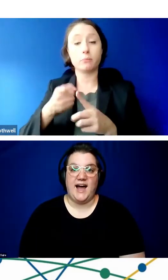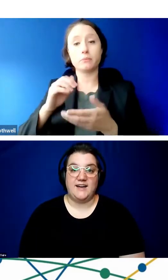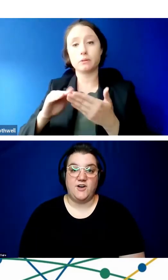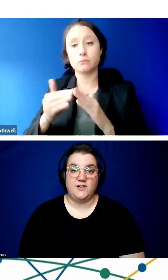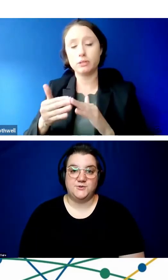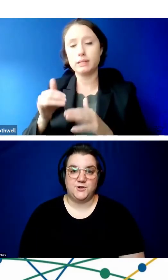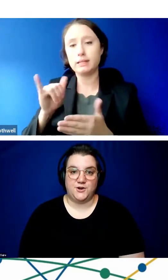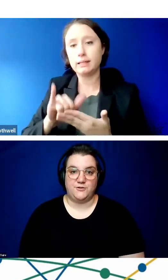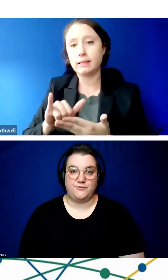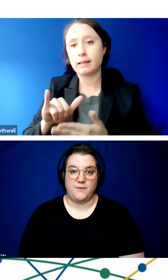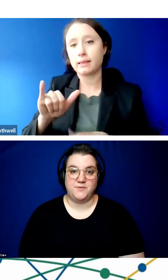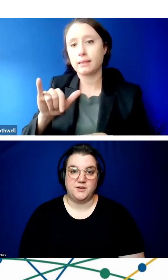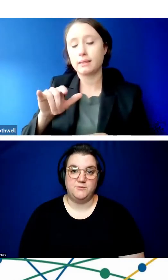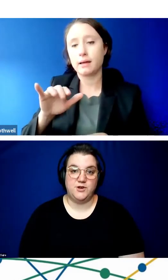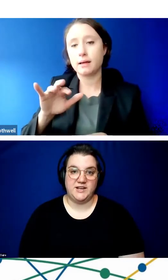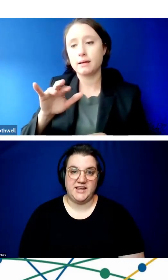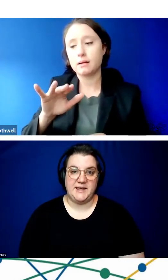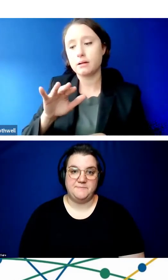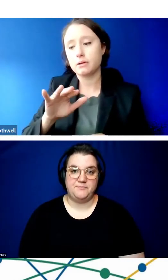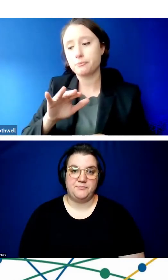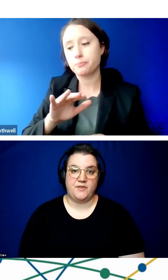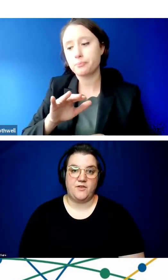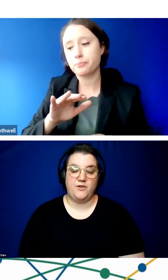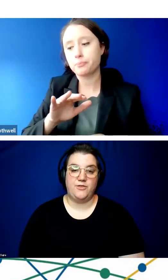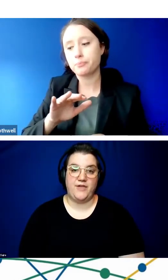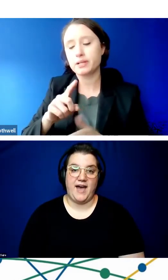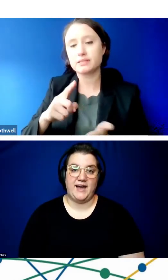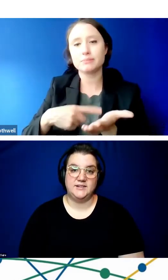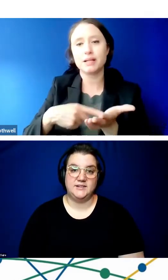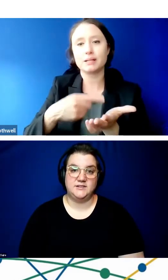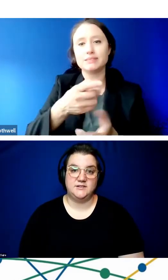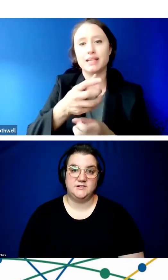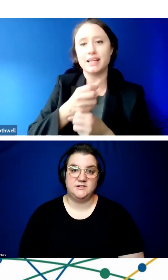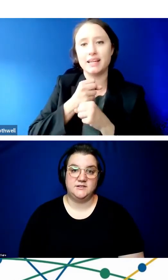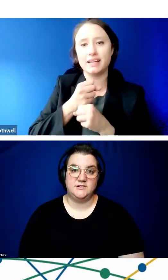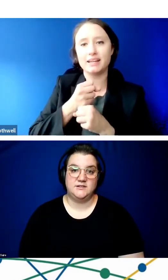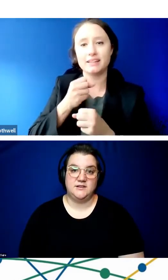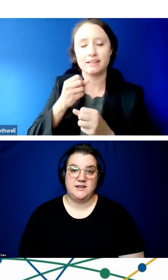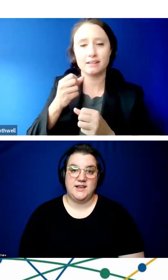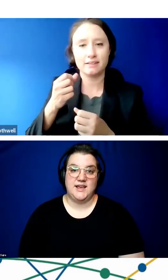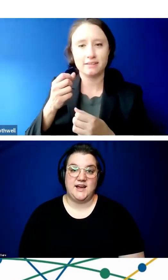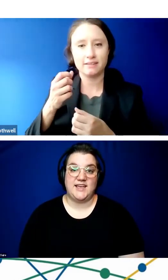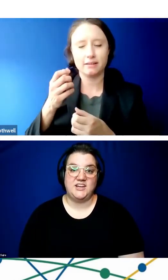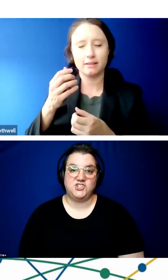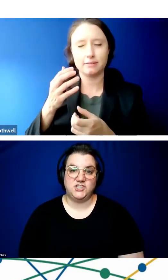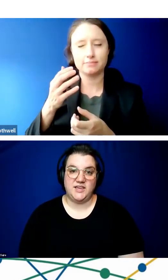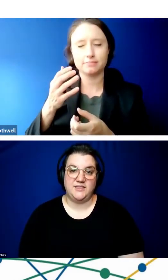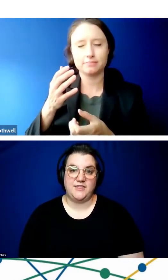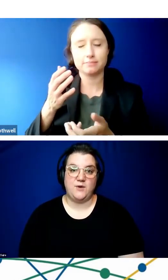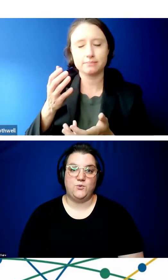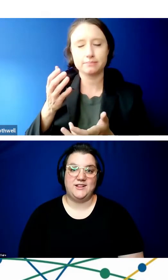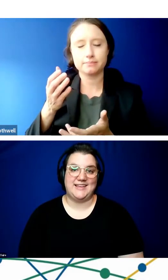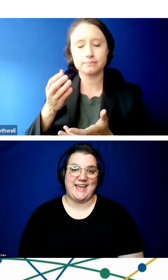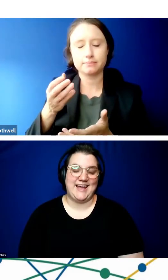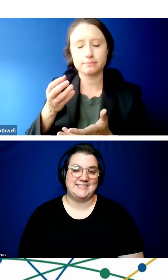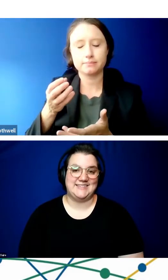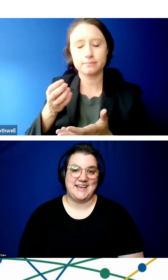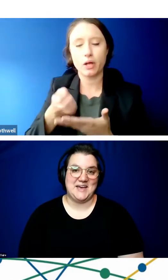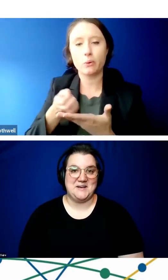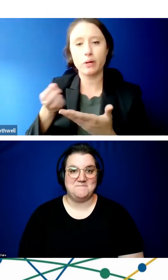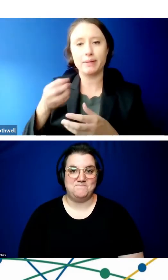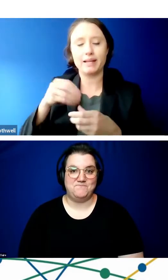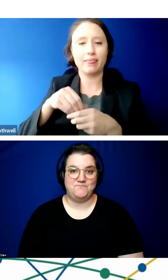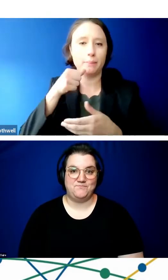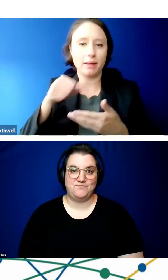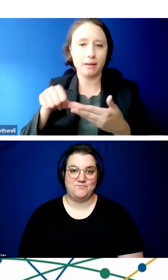I have also heard from the community that occasionally they will get